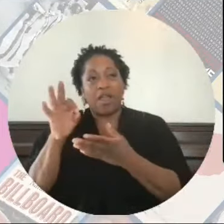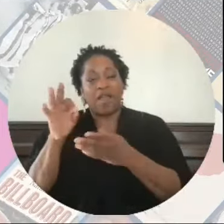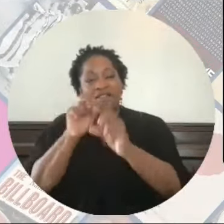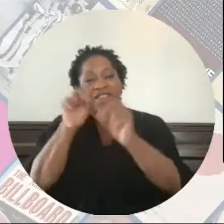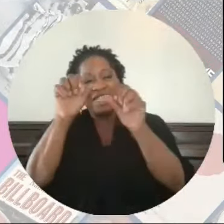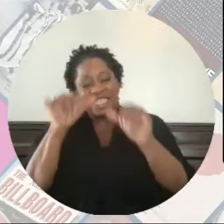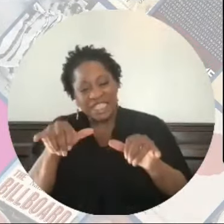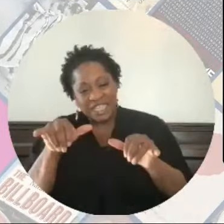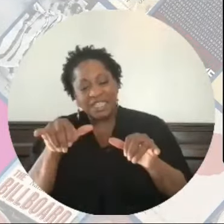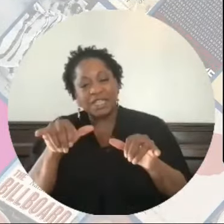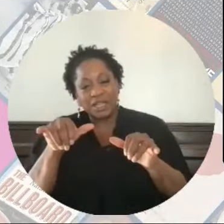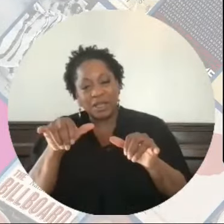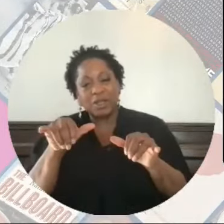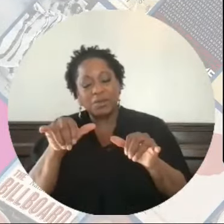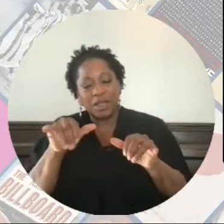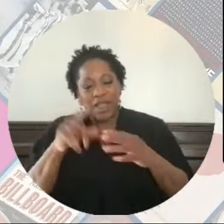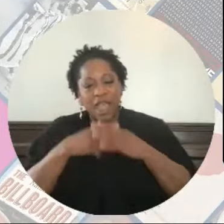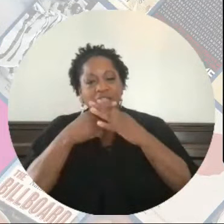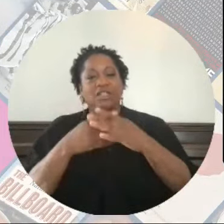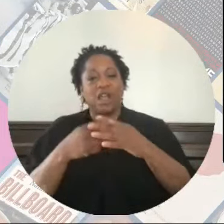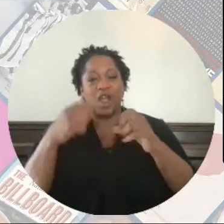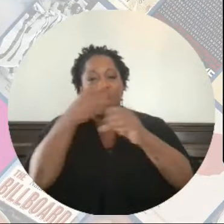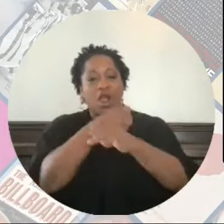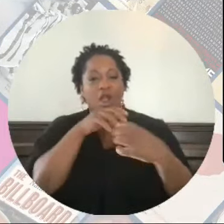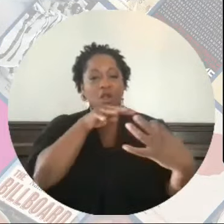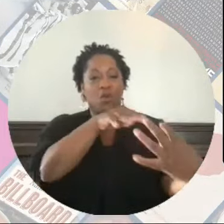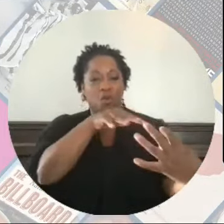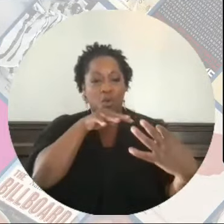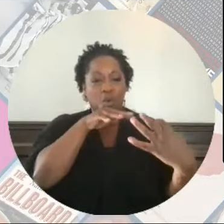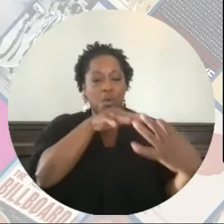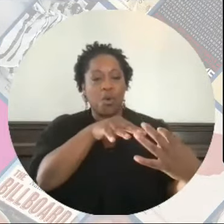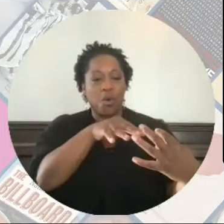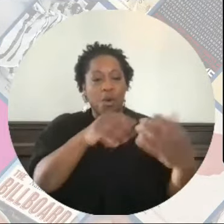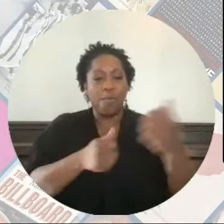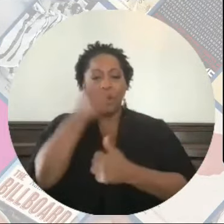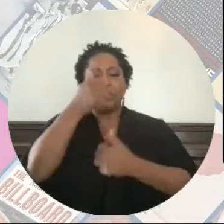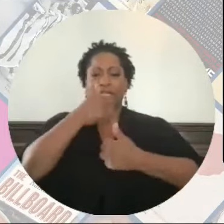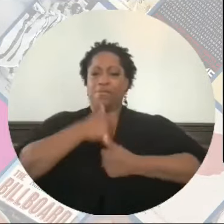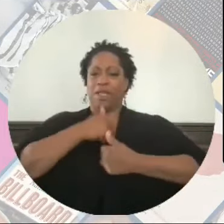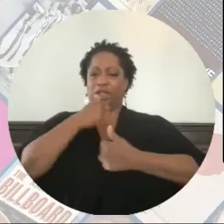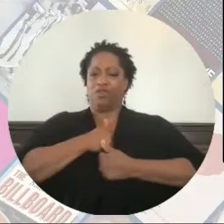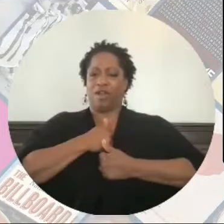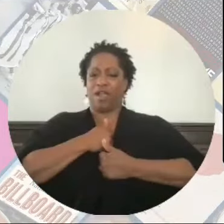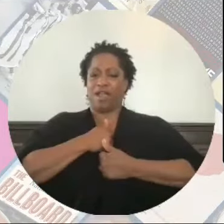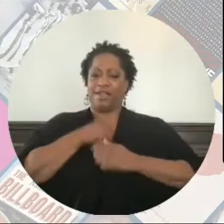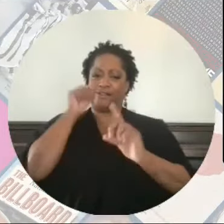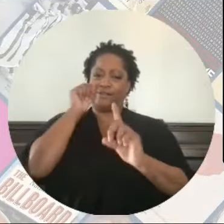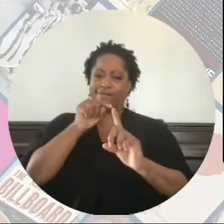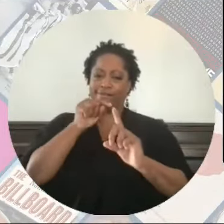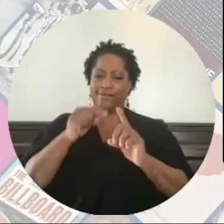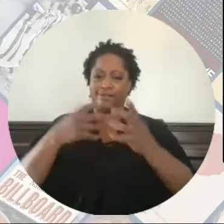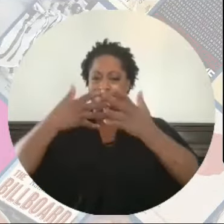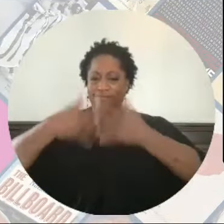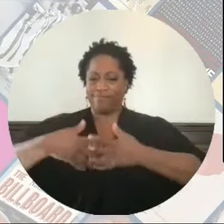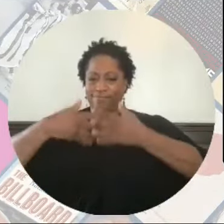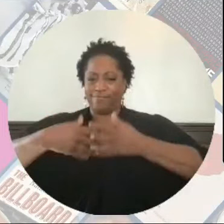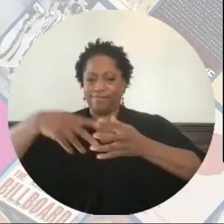systems that wage war that are highly militarized mechanisms